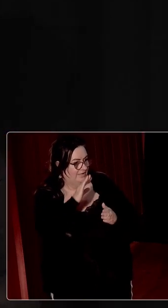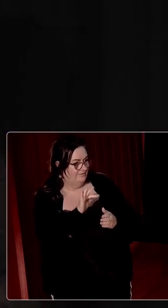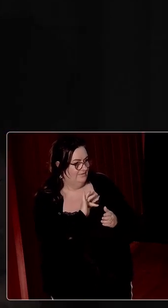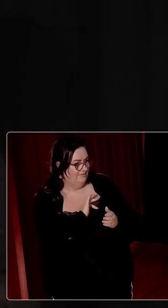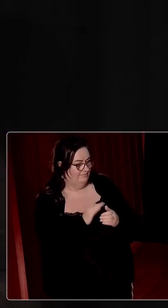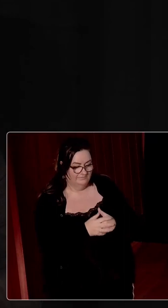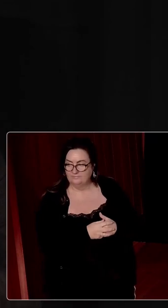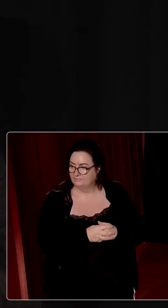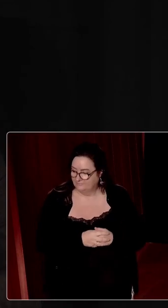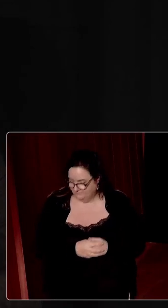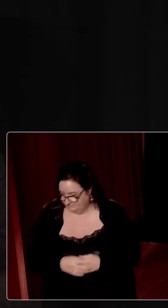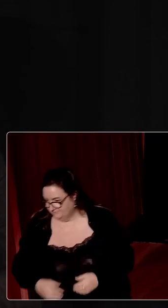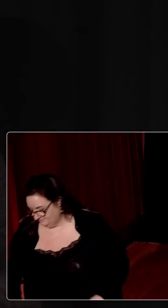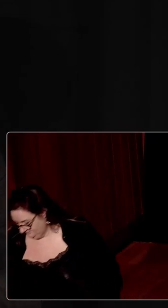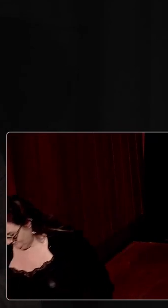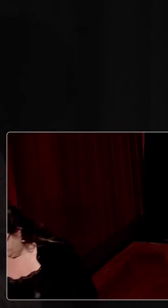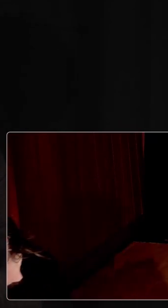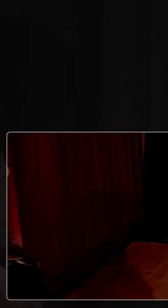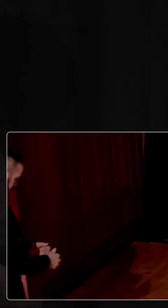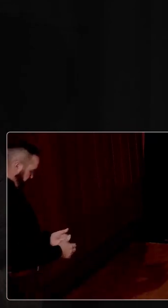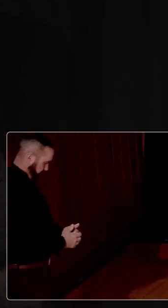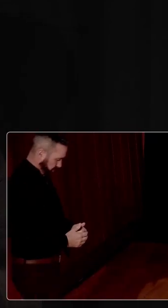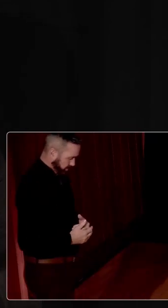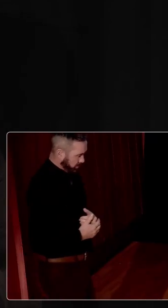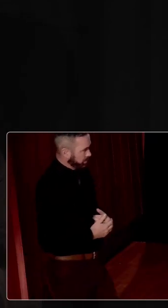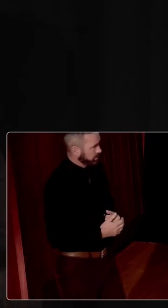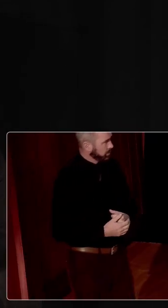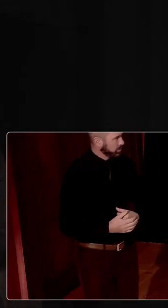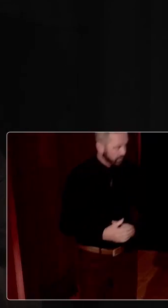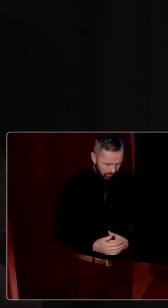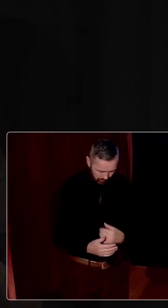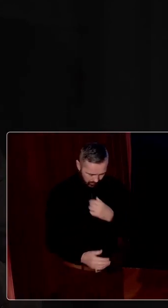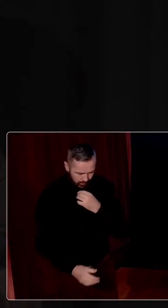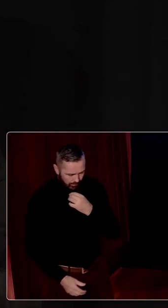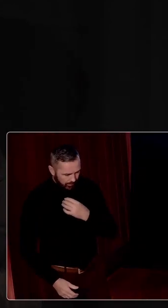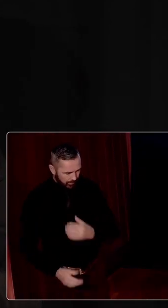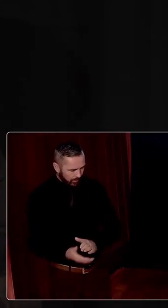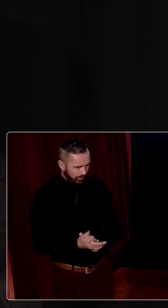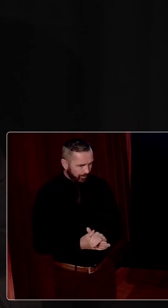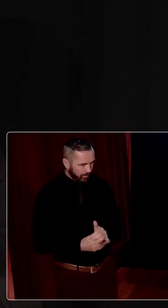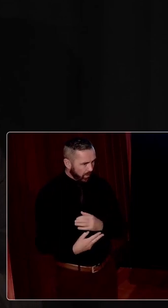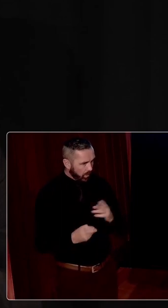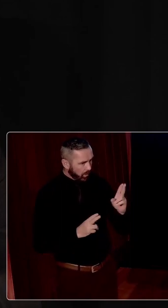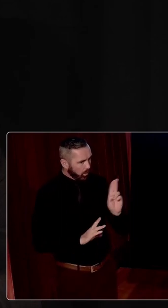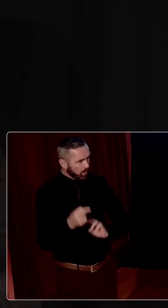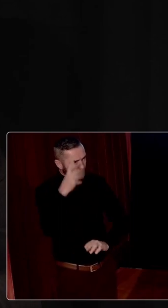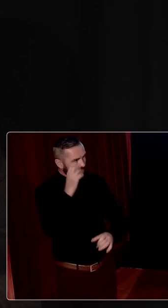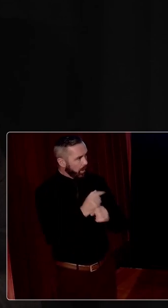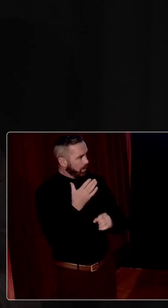Diarmuid was saying, it's not again... And it has come out in this conference. We shouldn't always think about Ireland as being completely exceptional